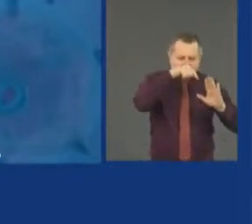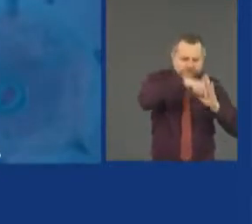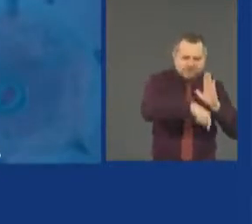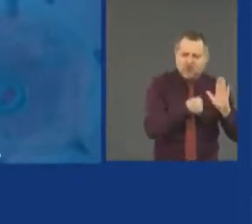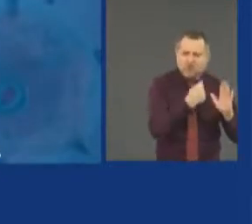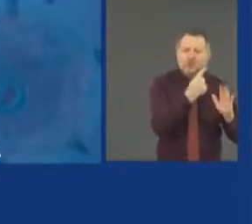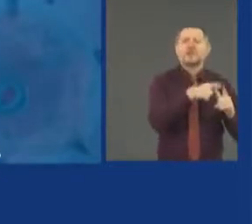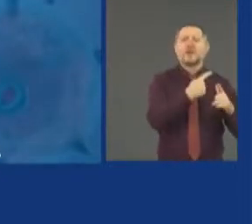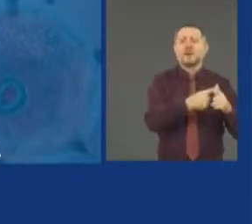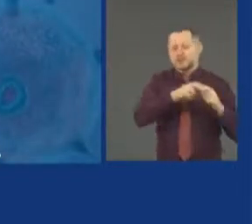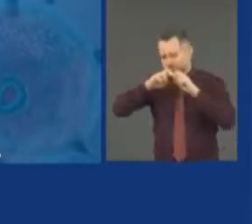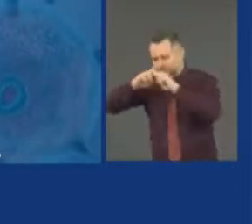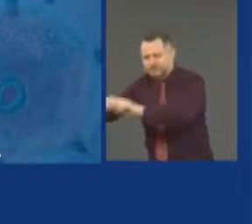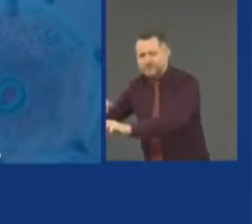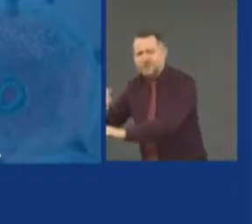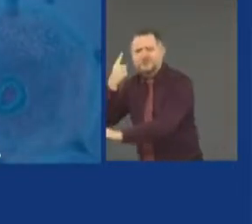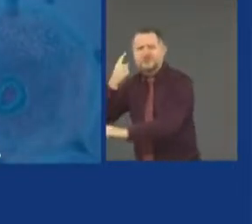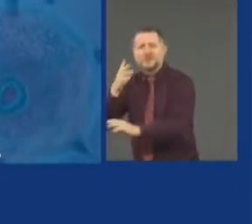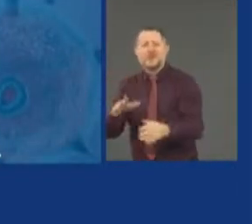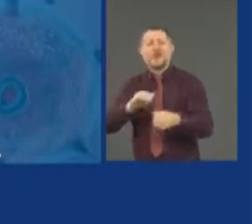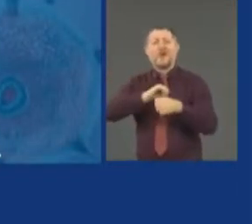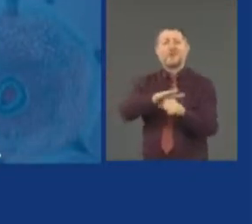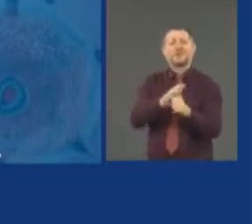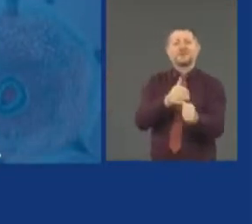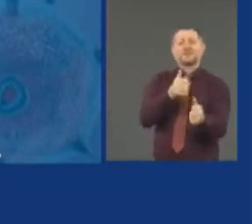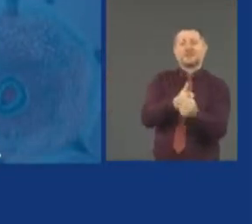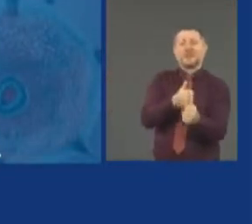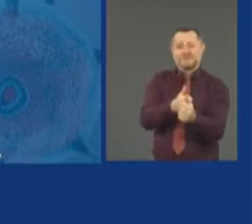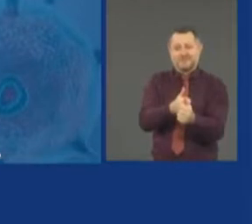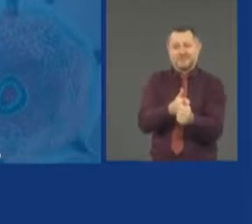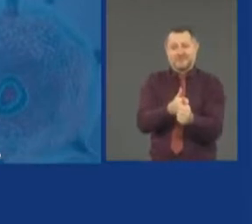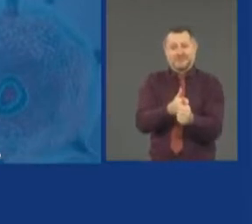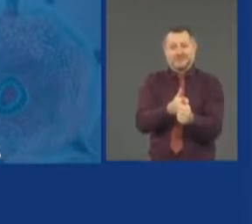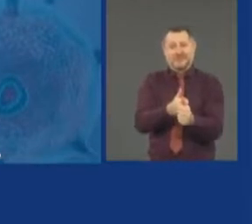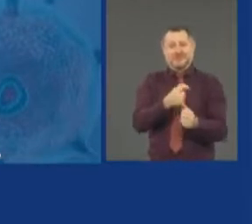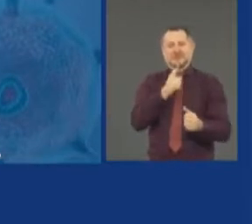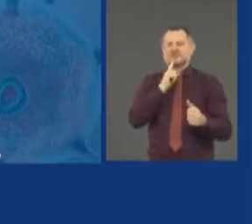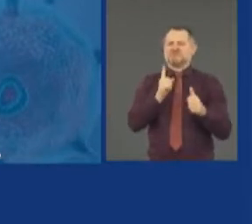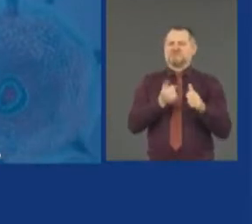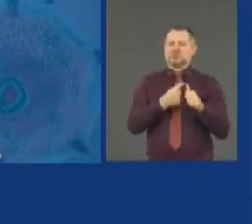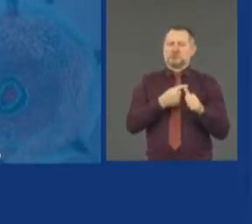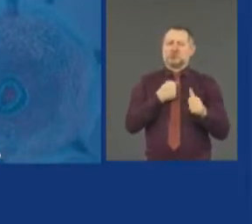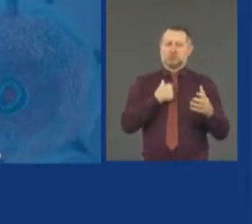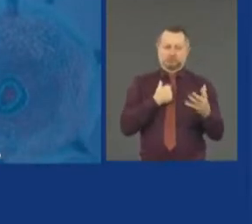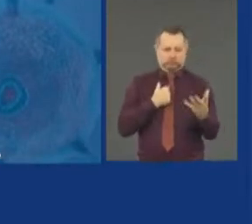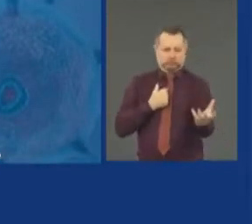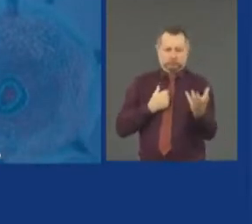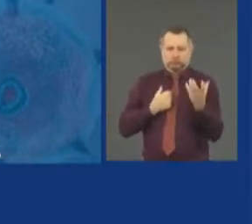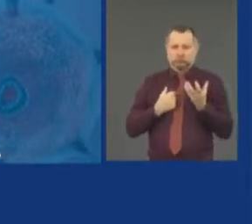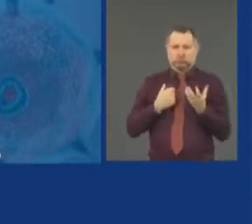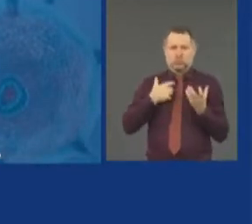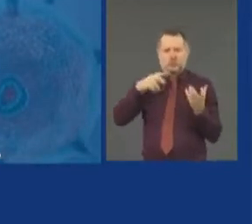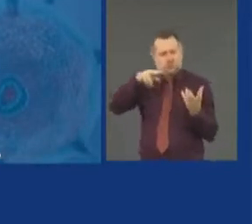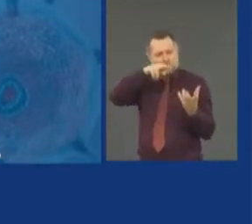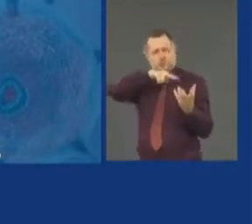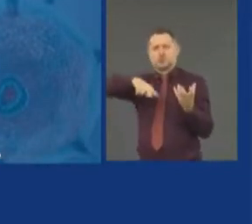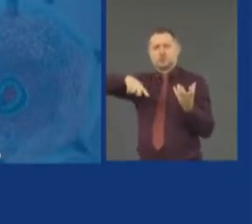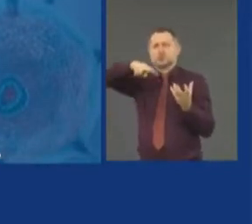COVID-19, let's take that issue and pull it out. On the COVID-19 issue,